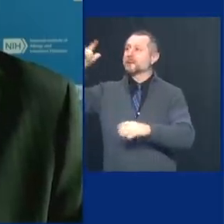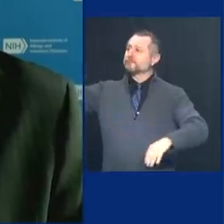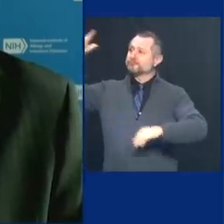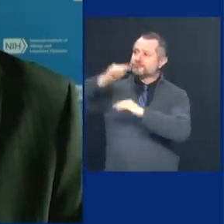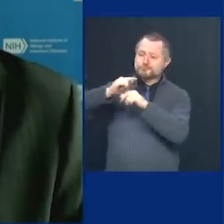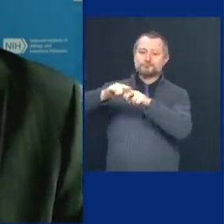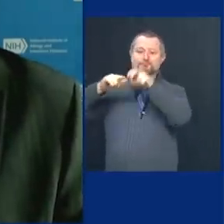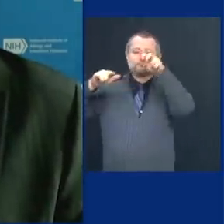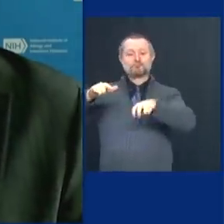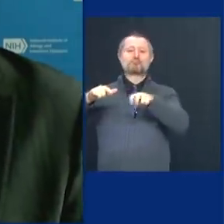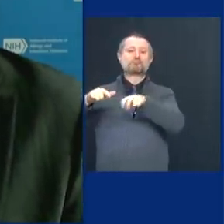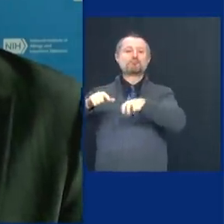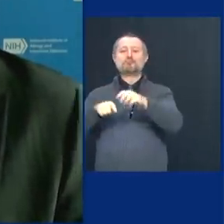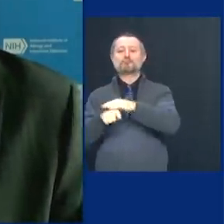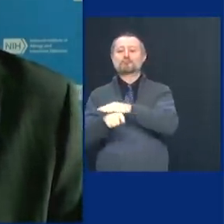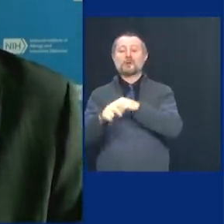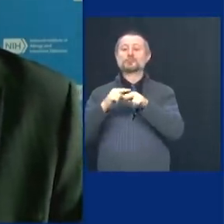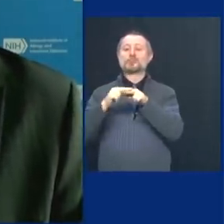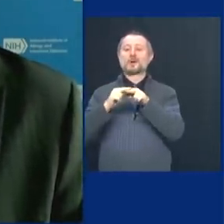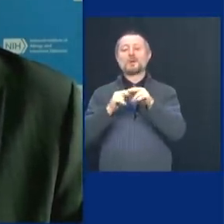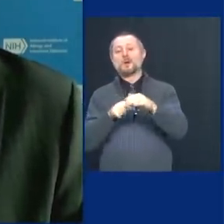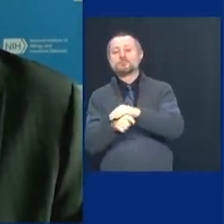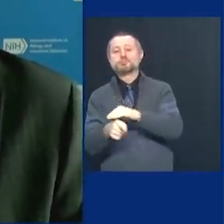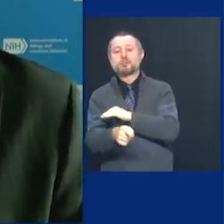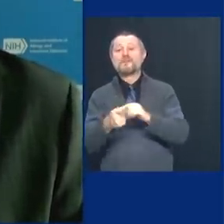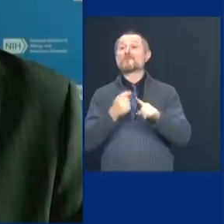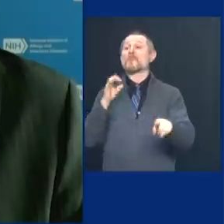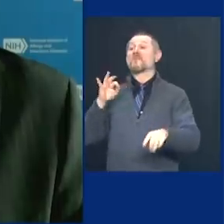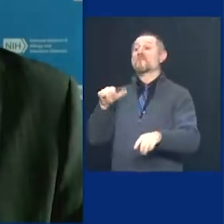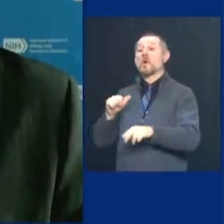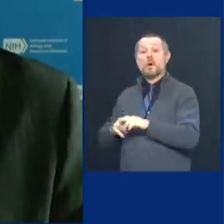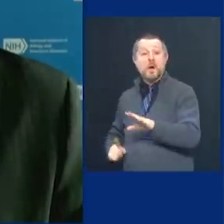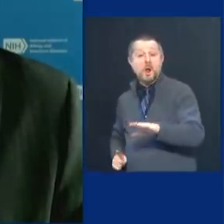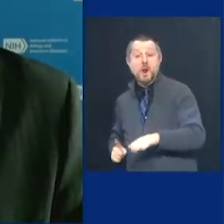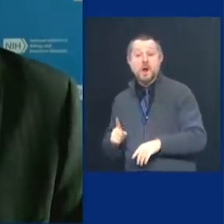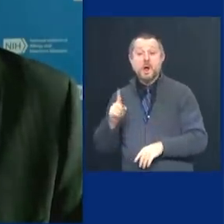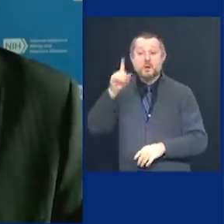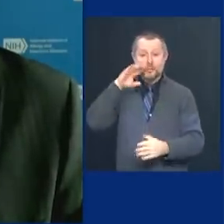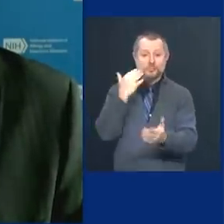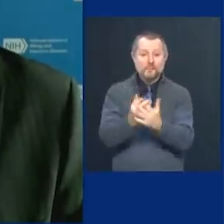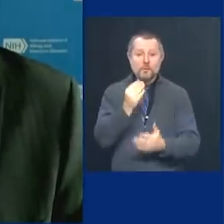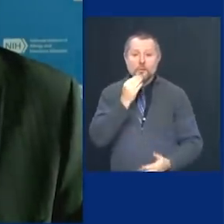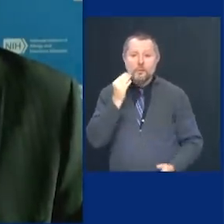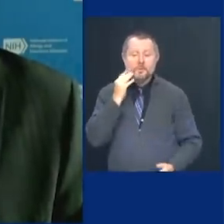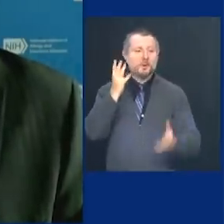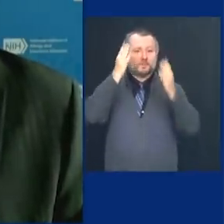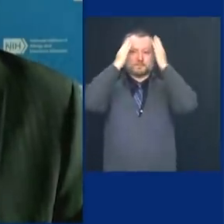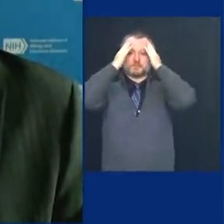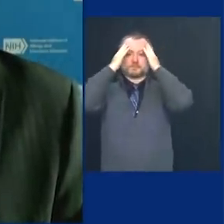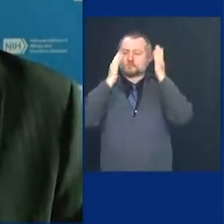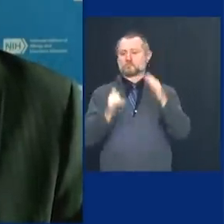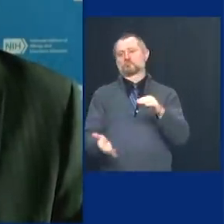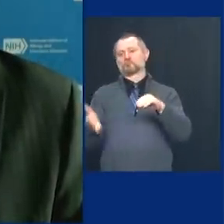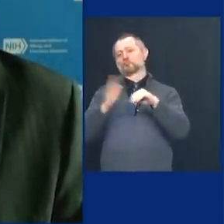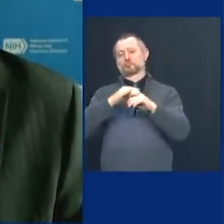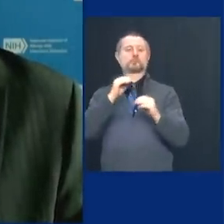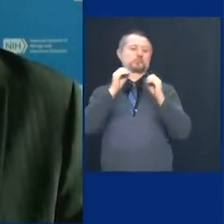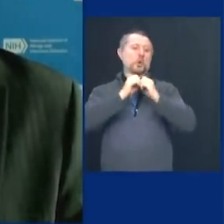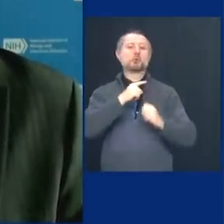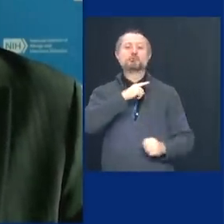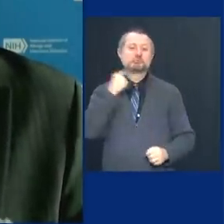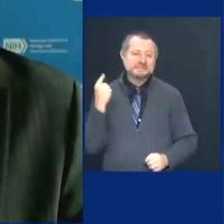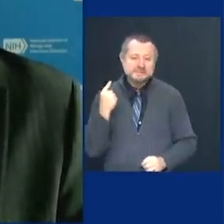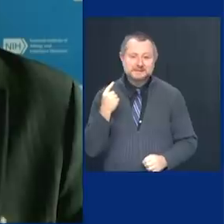and came in from Florida or came in from wherever. That's even more risky than the absolute number. So not